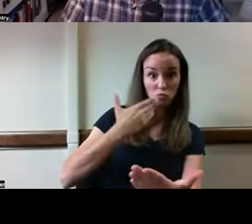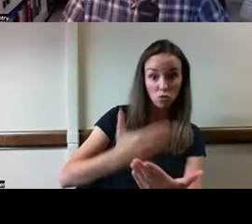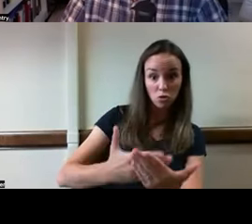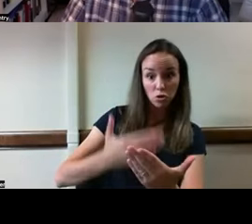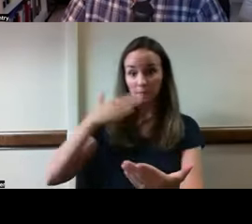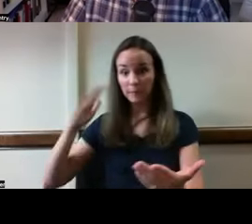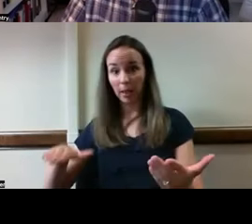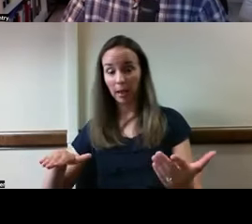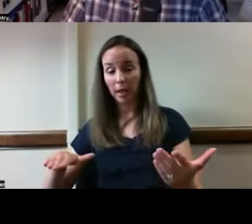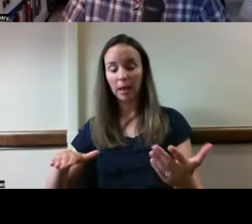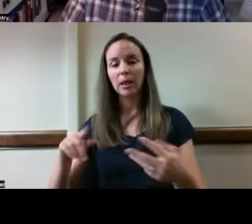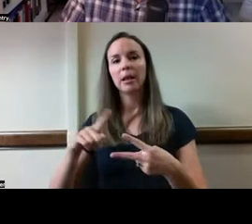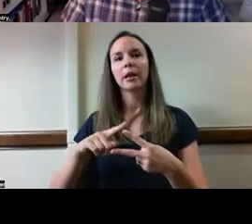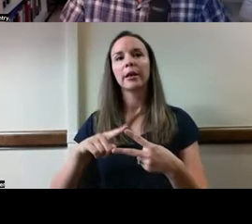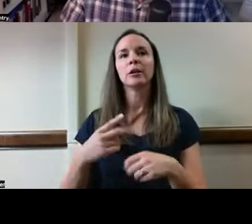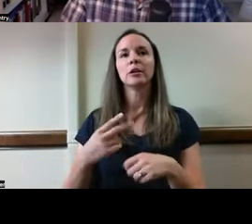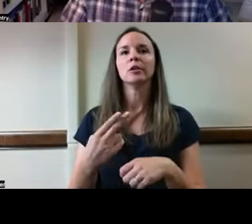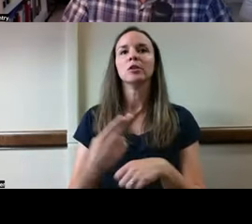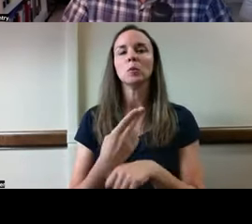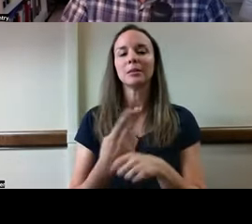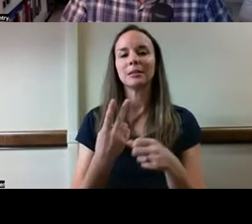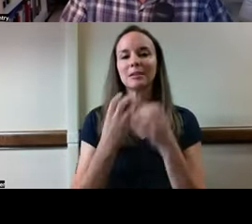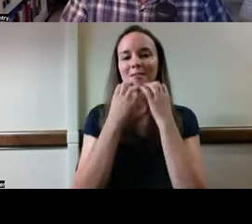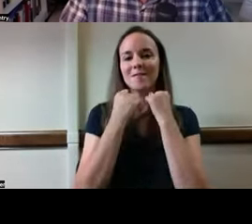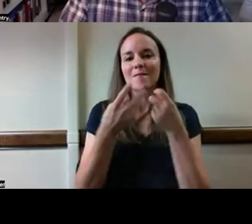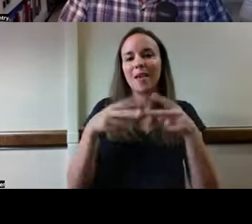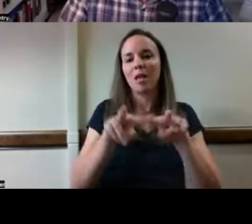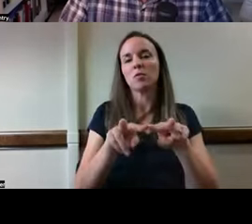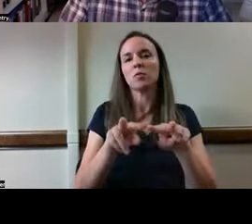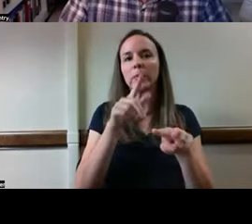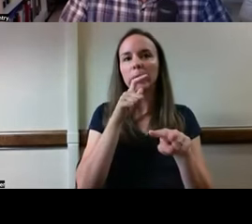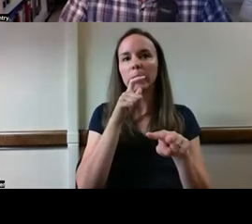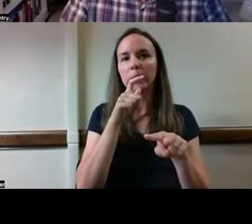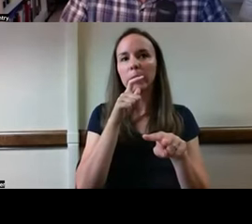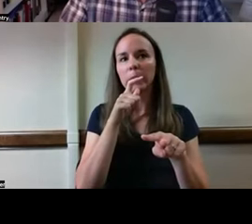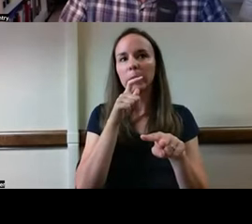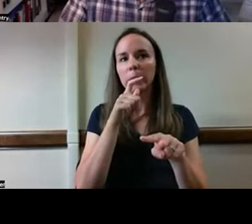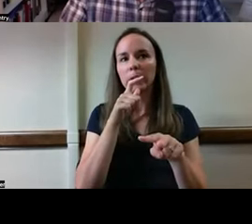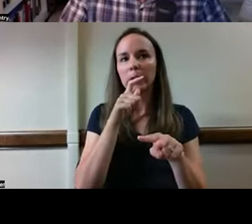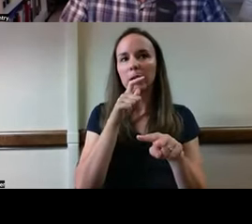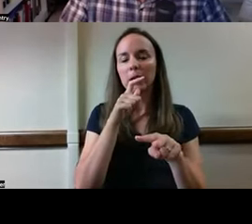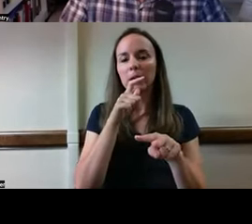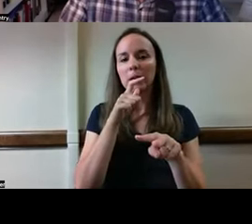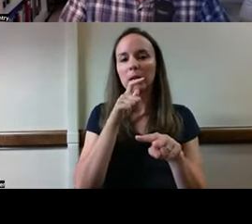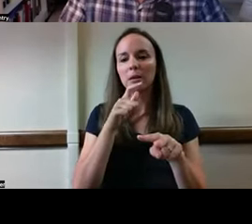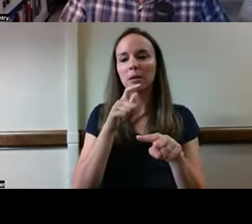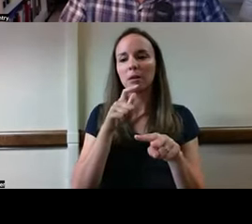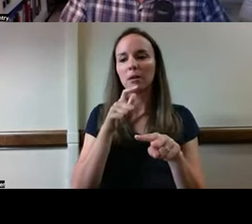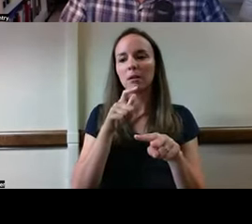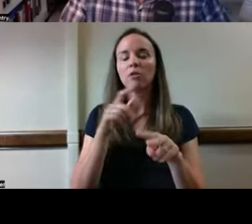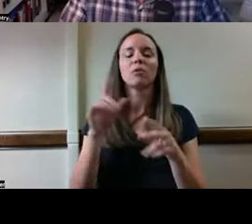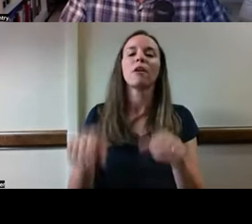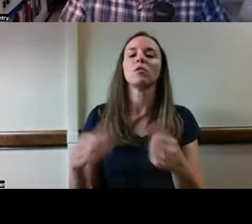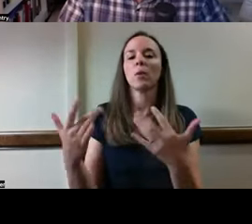based on values whose relative worth is determined based on the end justifying the means.